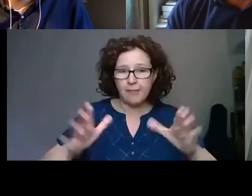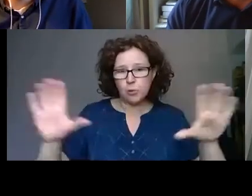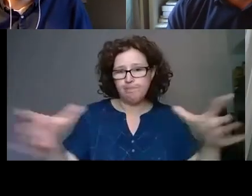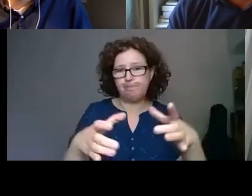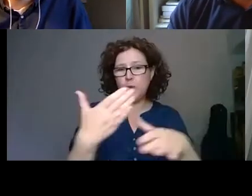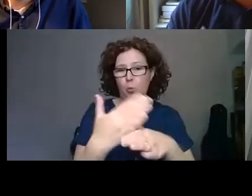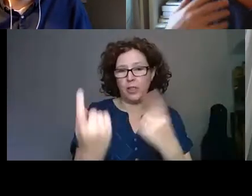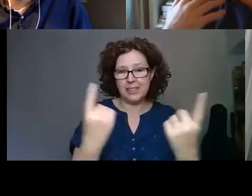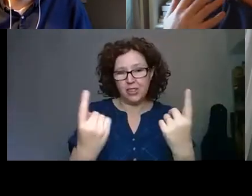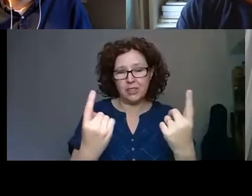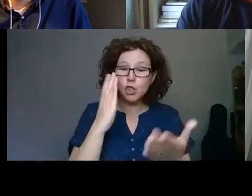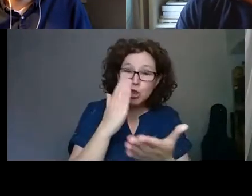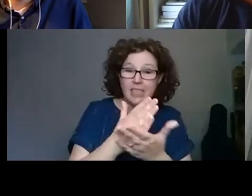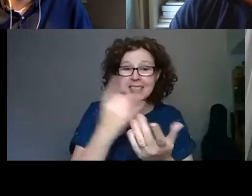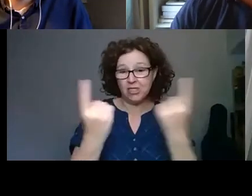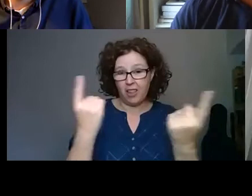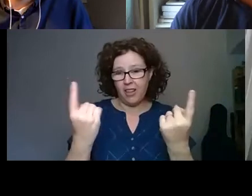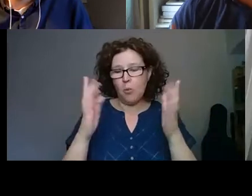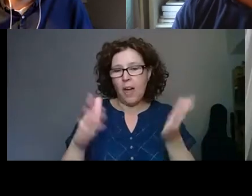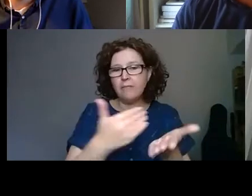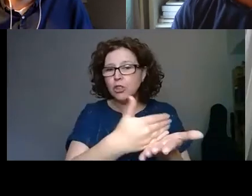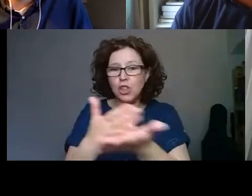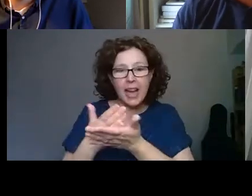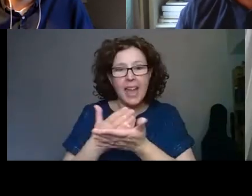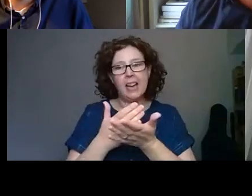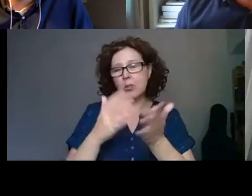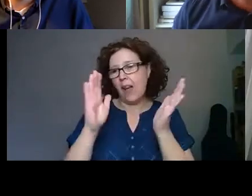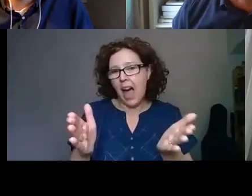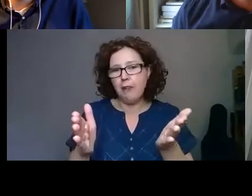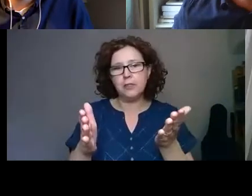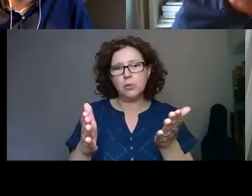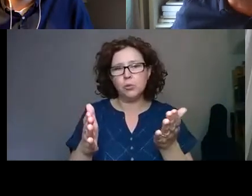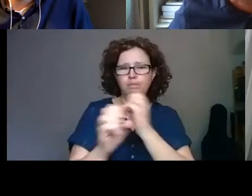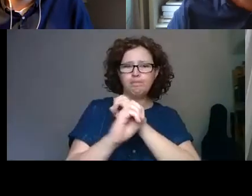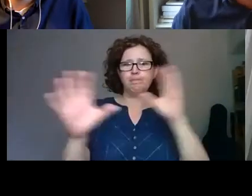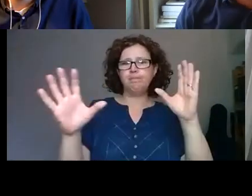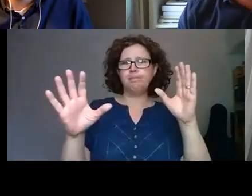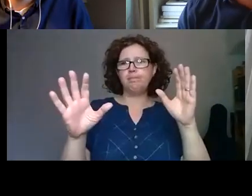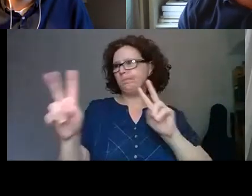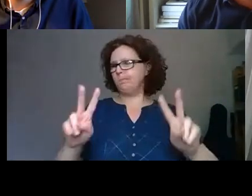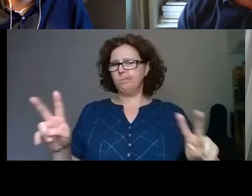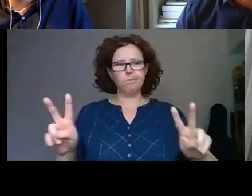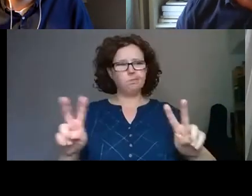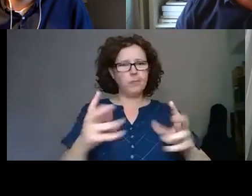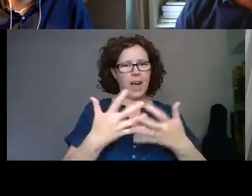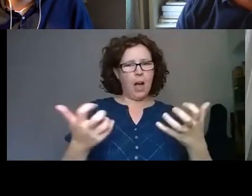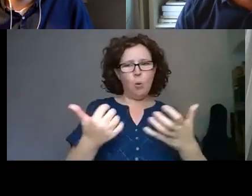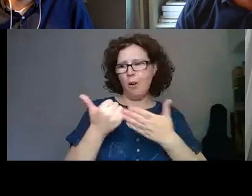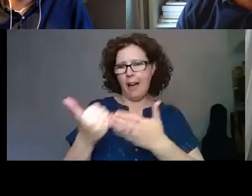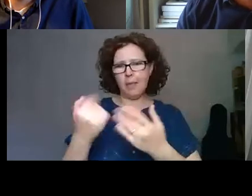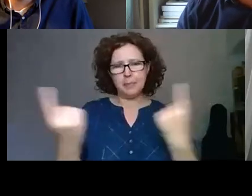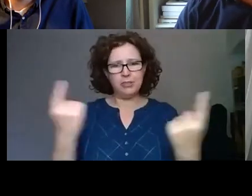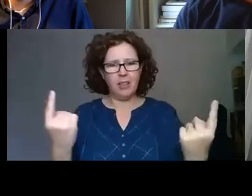trust each other. We need to share. We need to open up, look to our sides and see how we can help each other and each